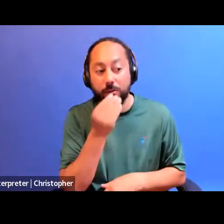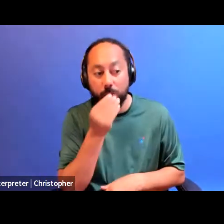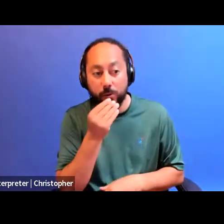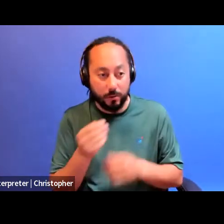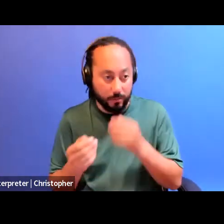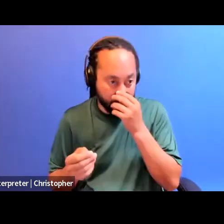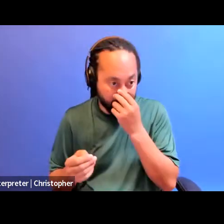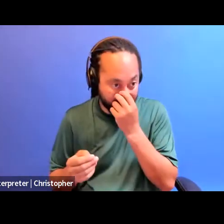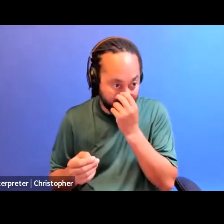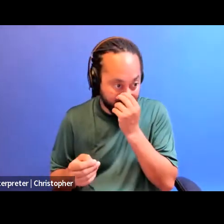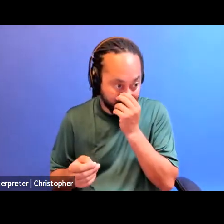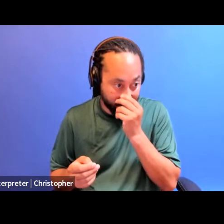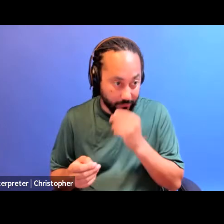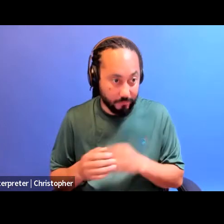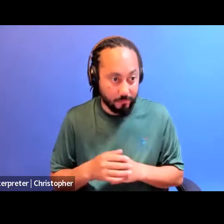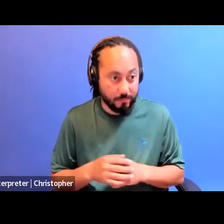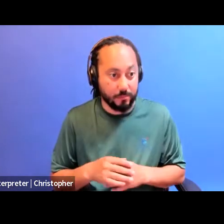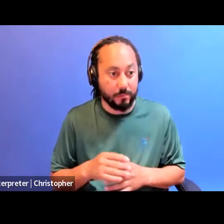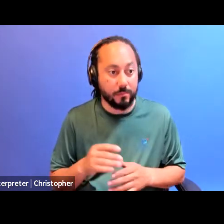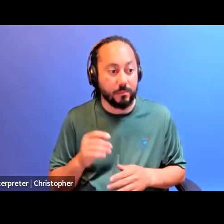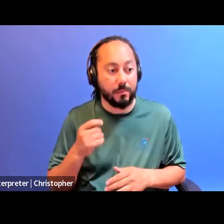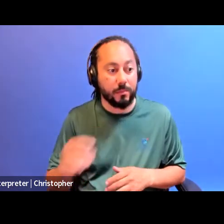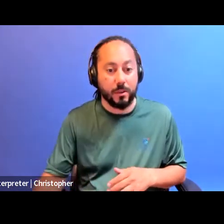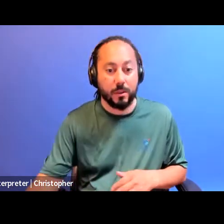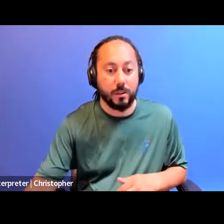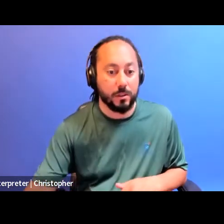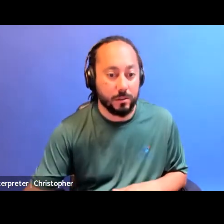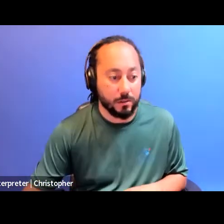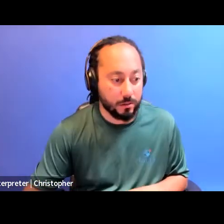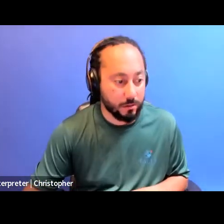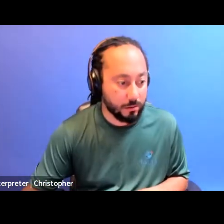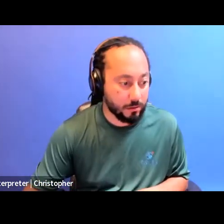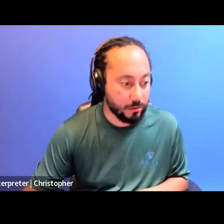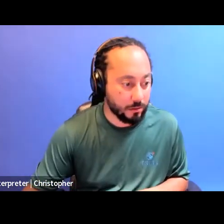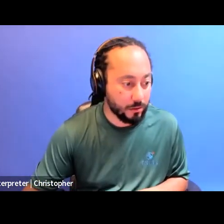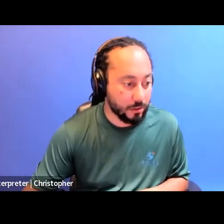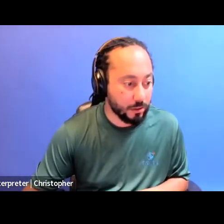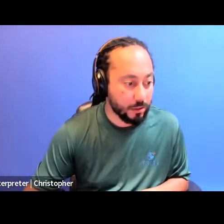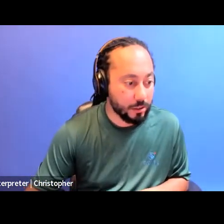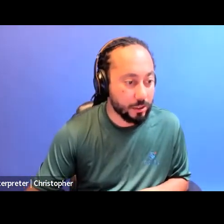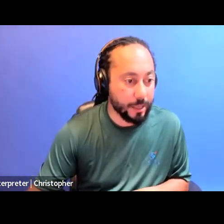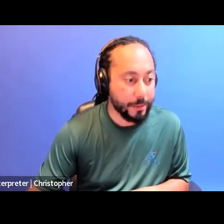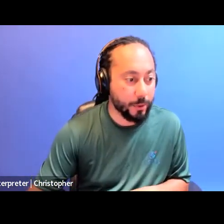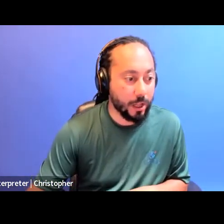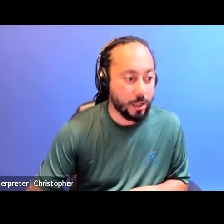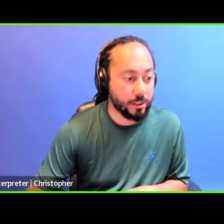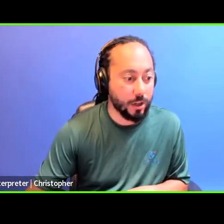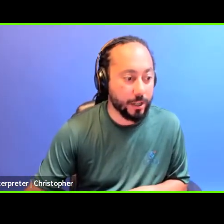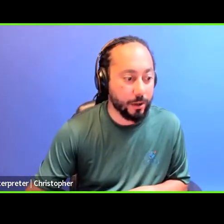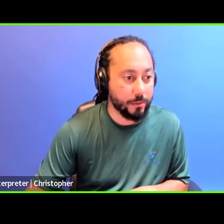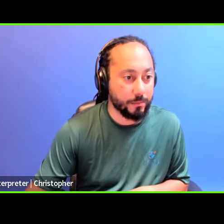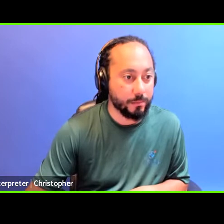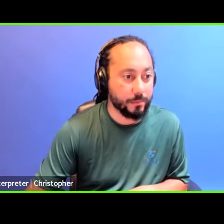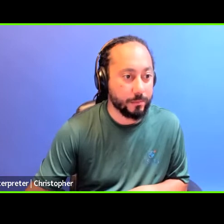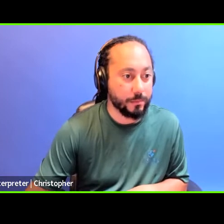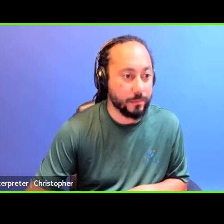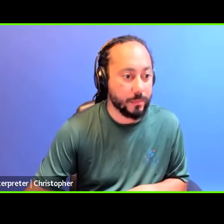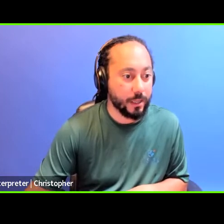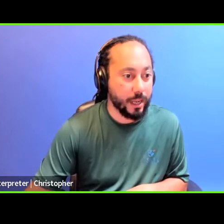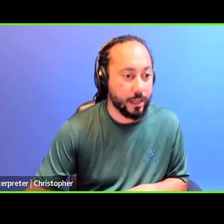And like dual power, autonomous zones such as the Chiapas, honoring life through collective self-determination. we lost your audio.